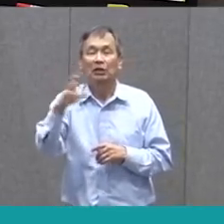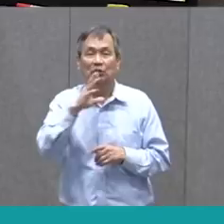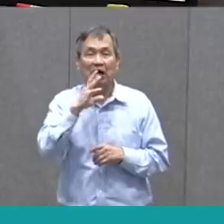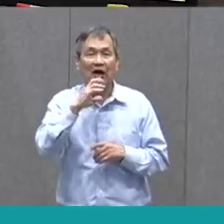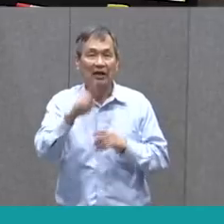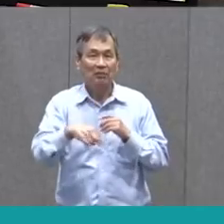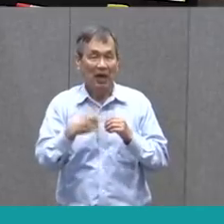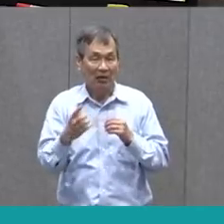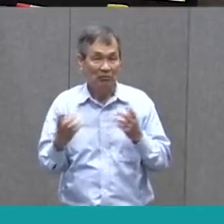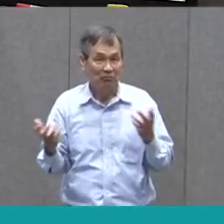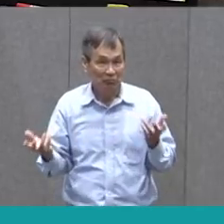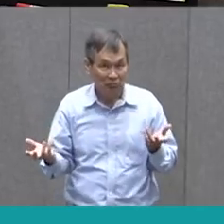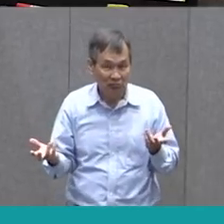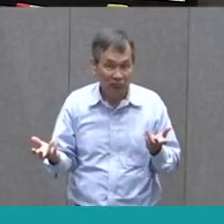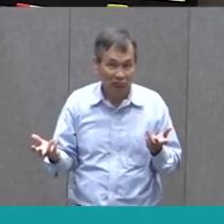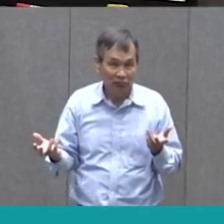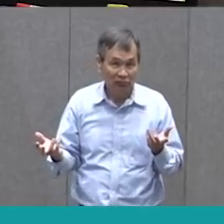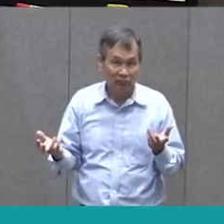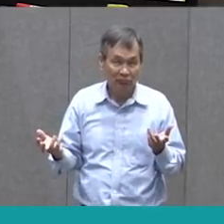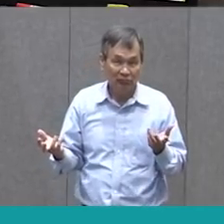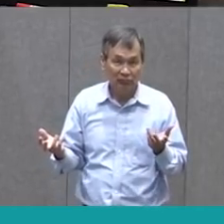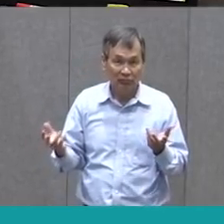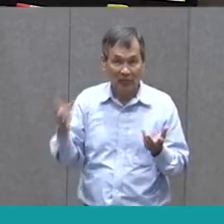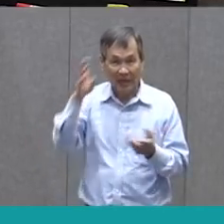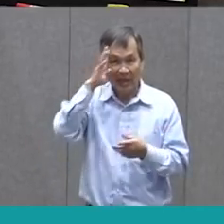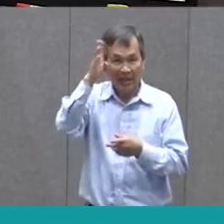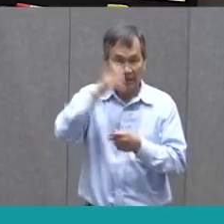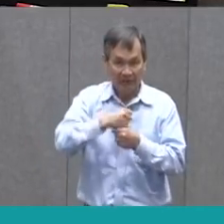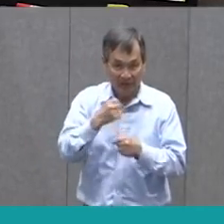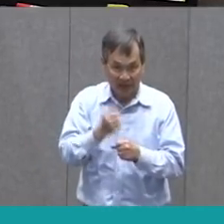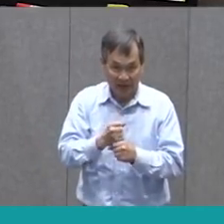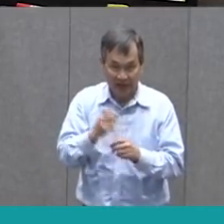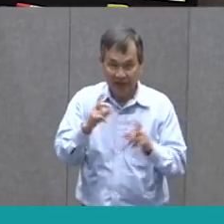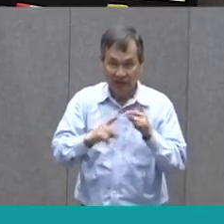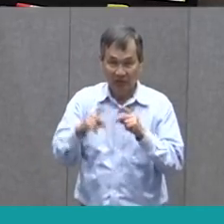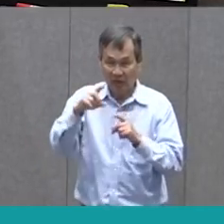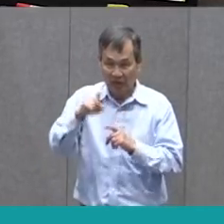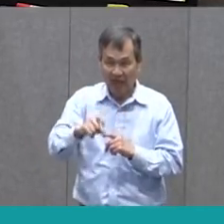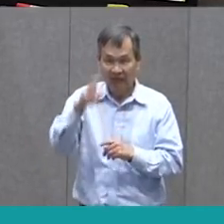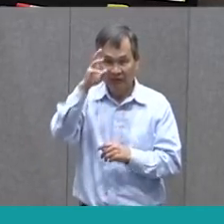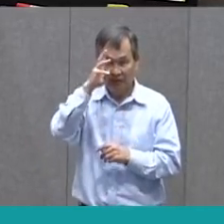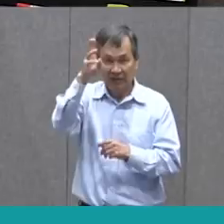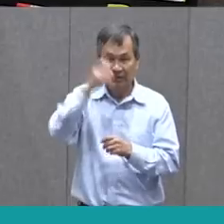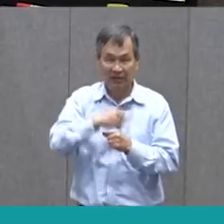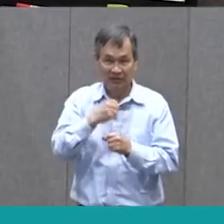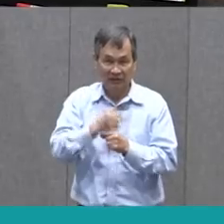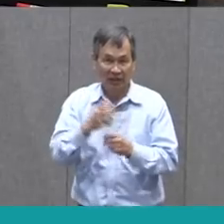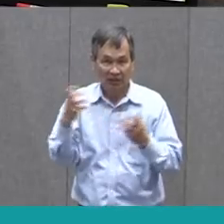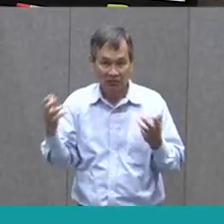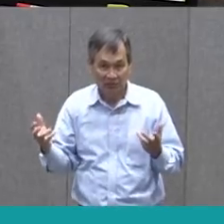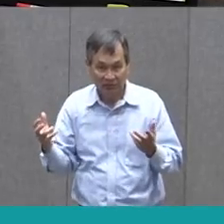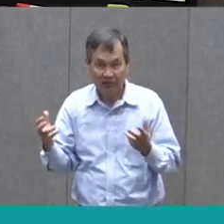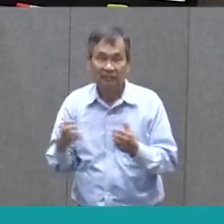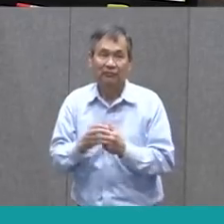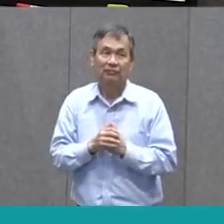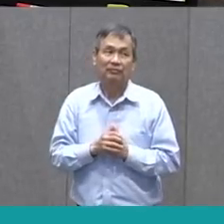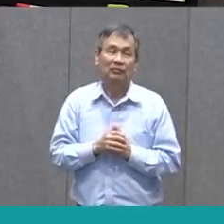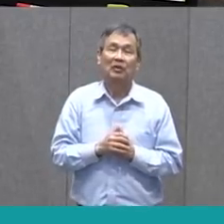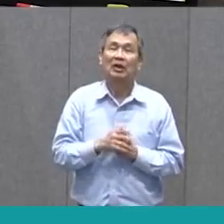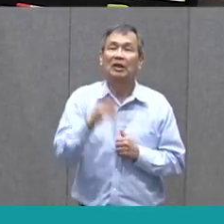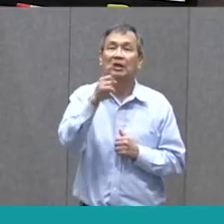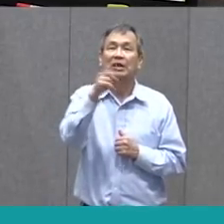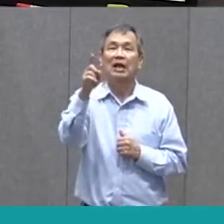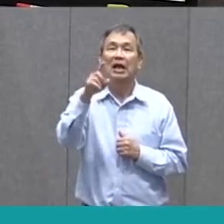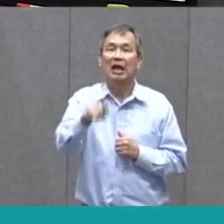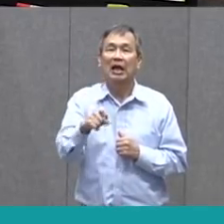inventions, we know people have to invent an invention. It has